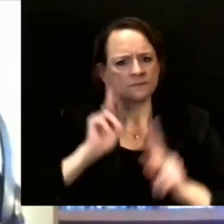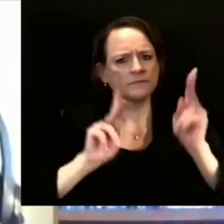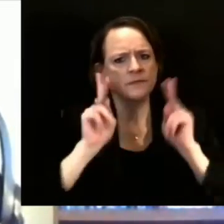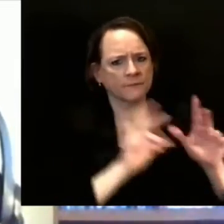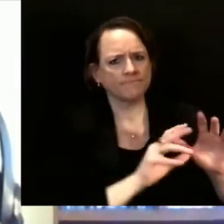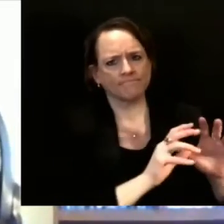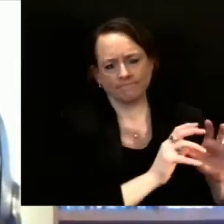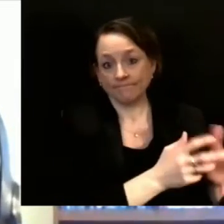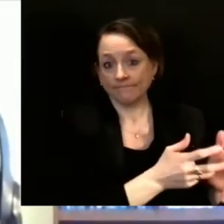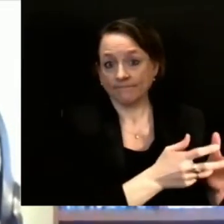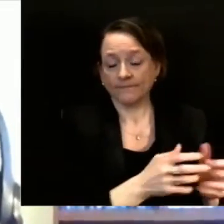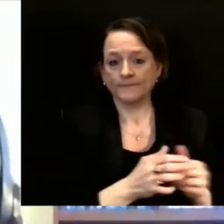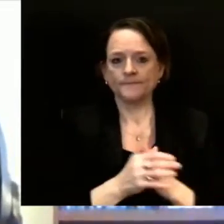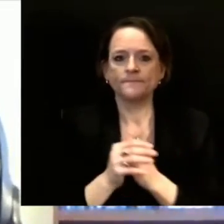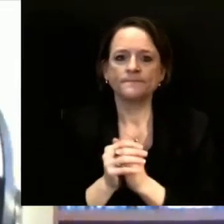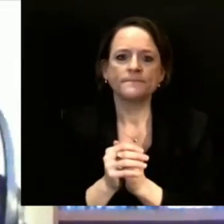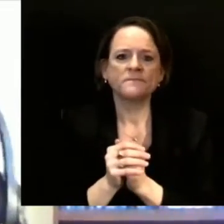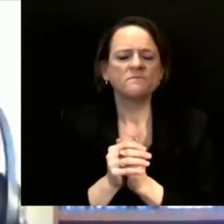plus